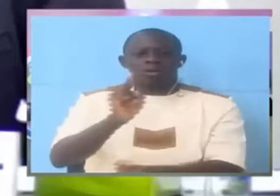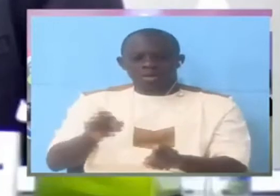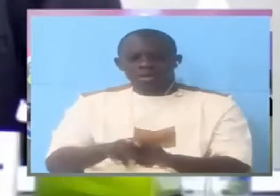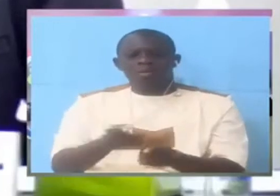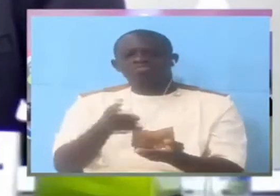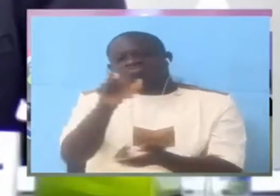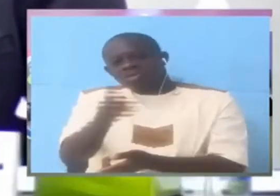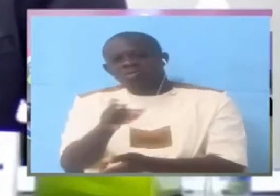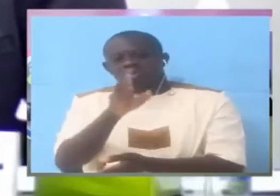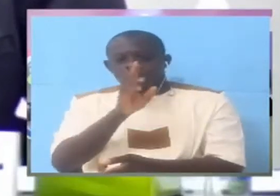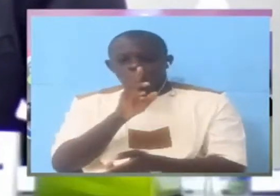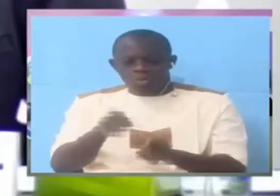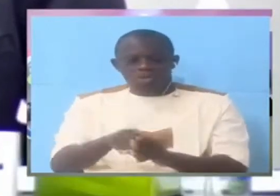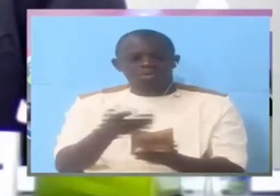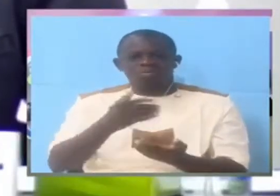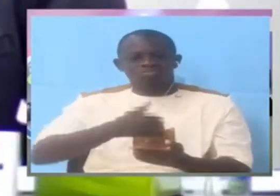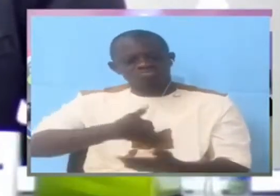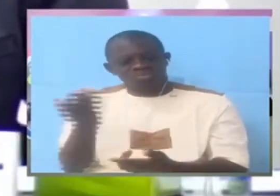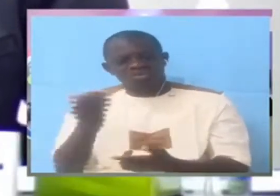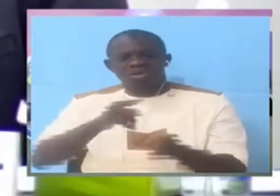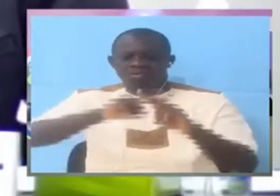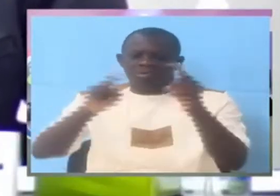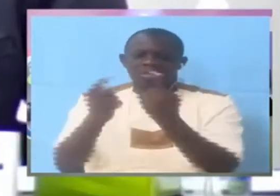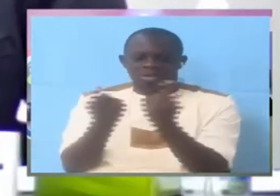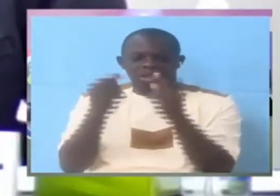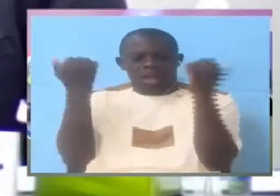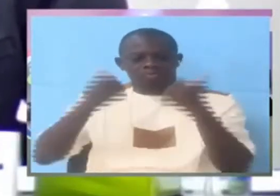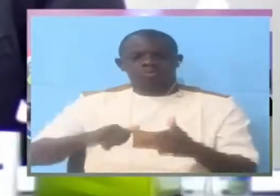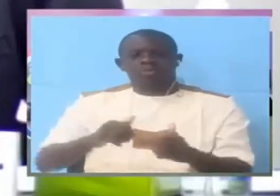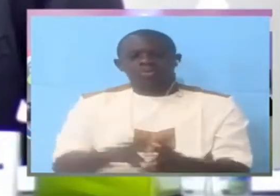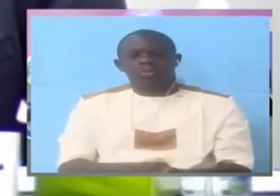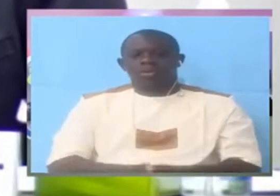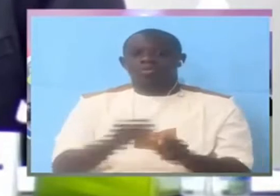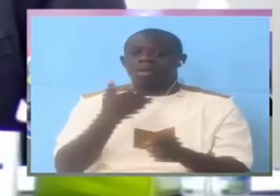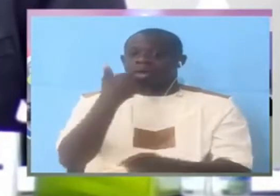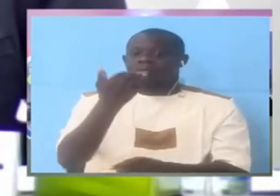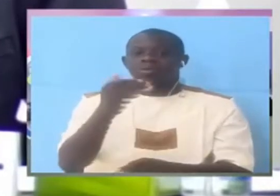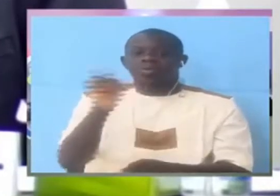What was the responsibility of the investigation unit?